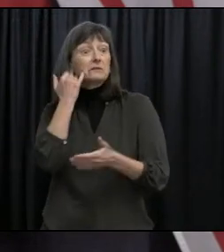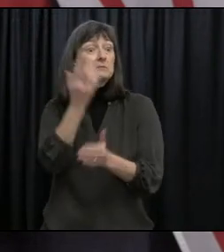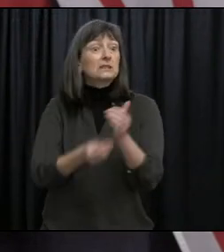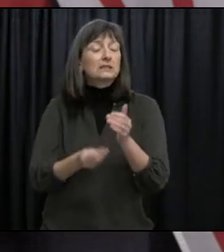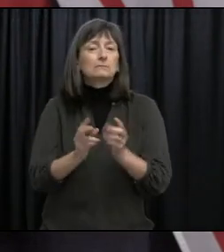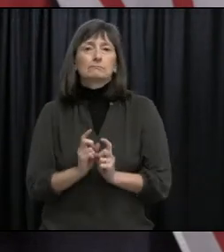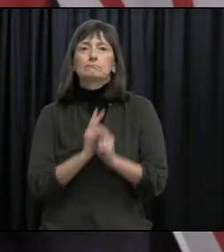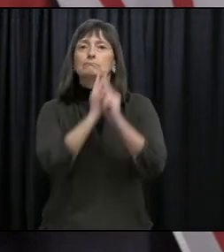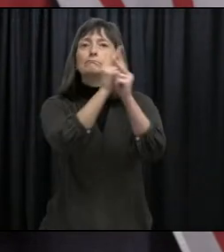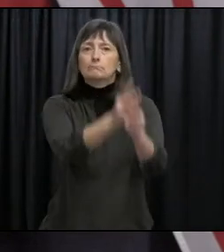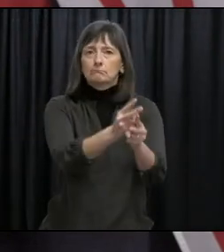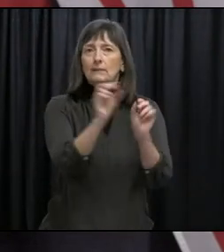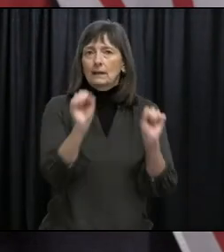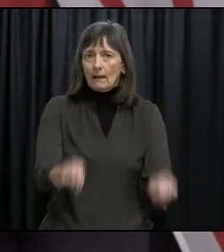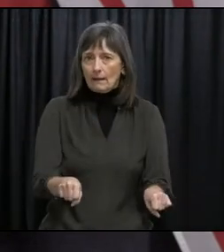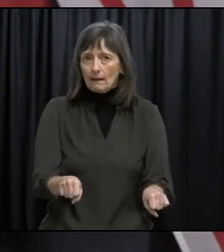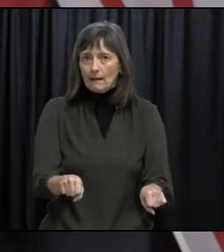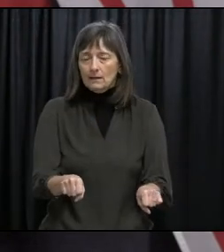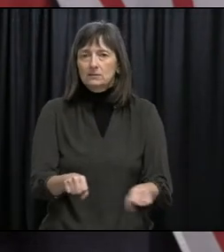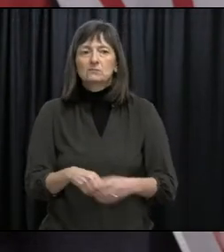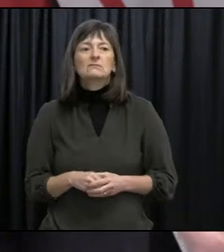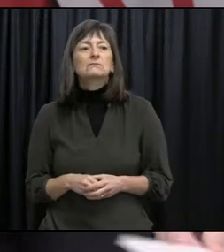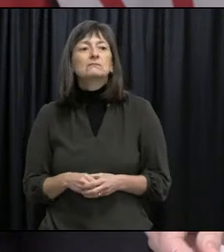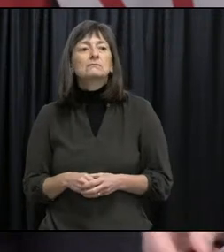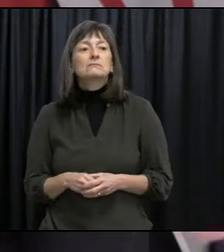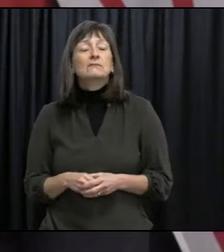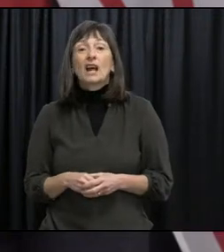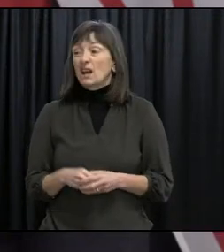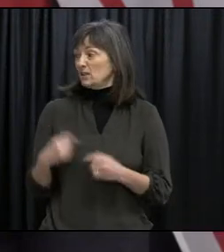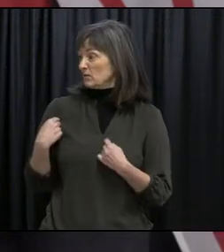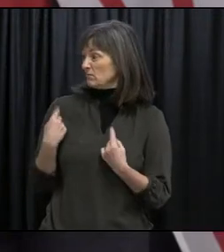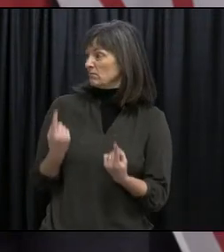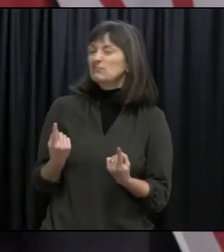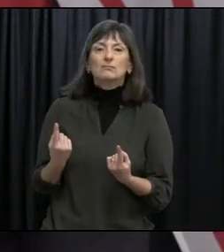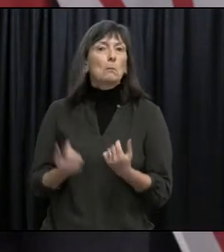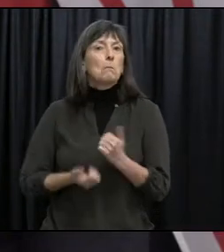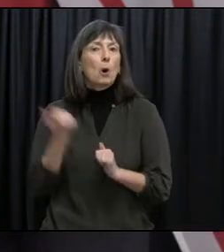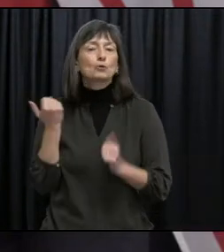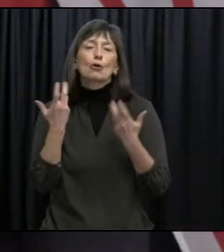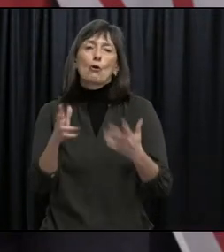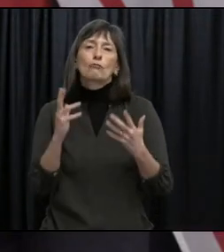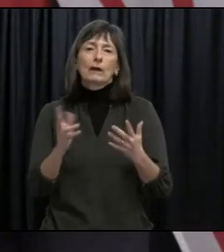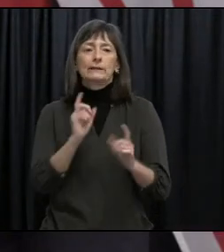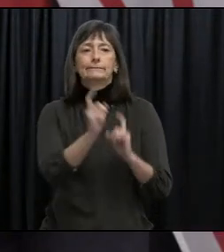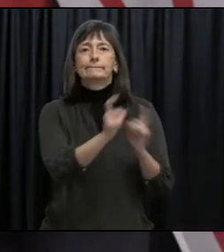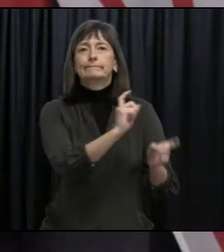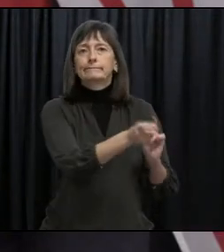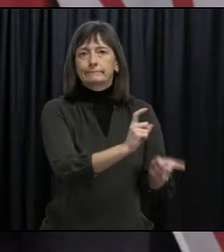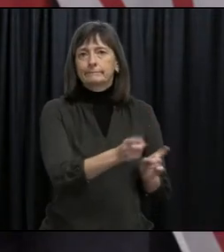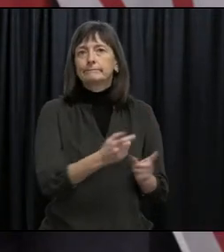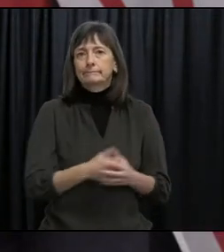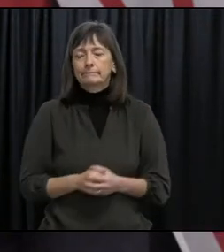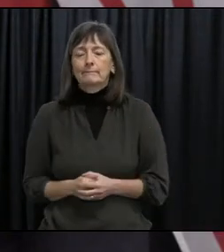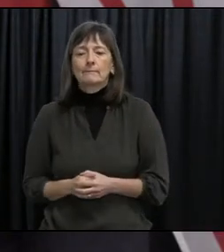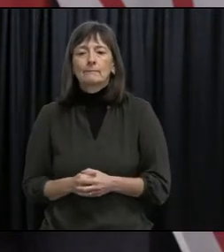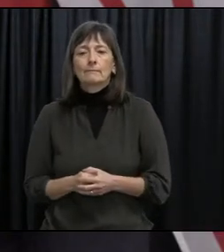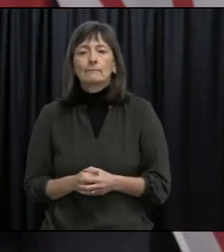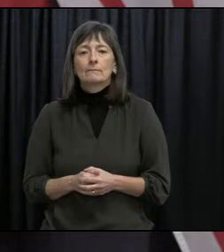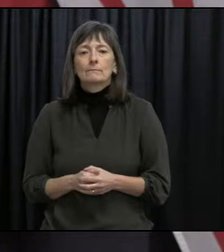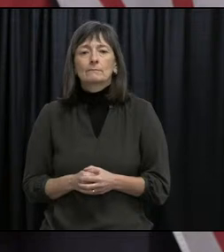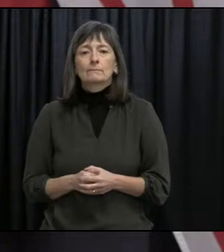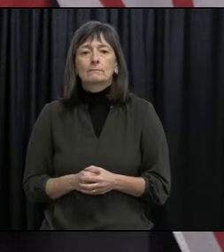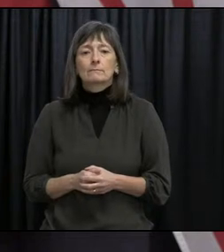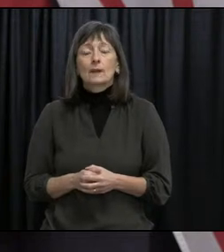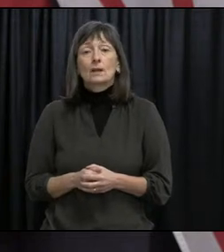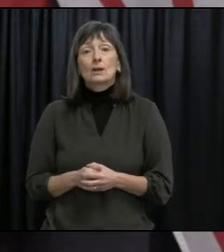And in many cases, this has already been done. We expect every student in the region will